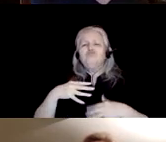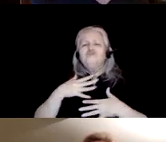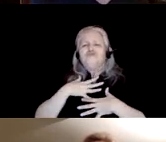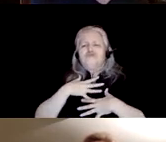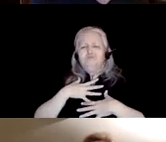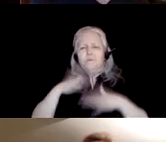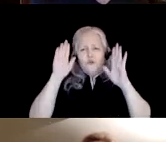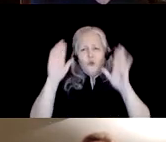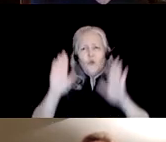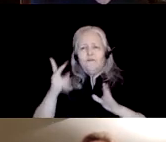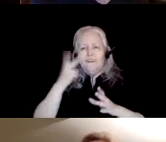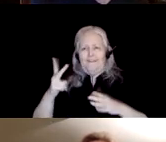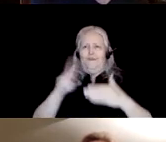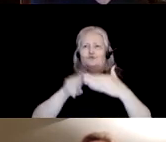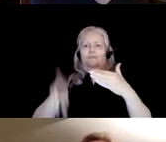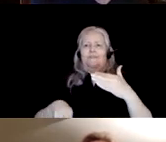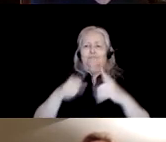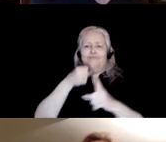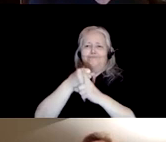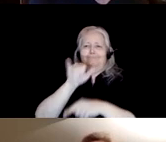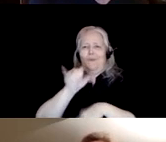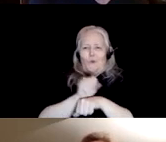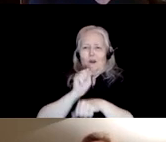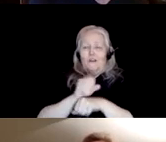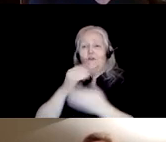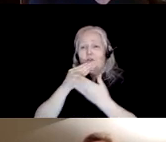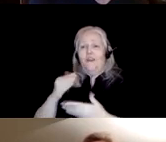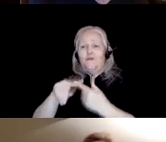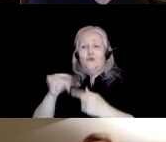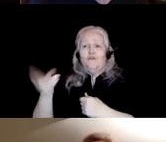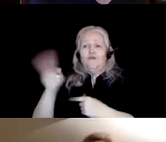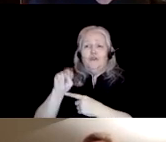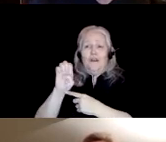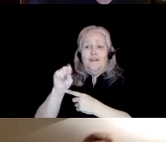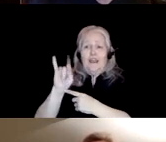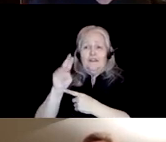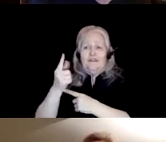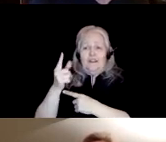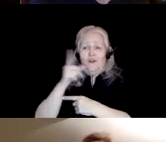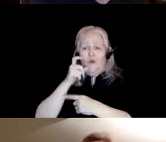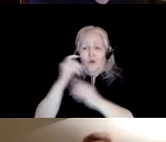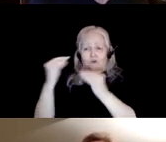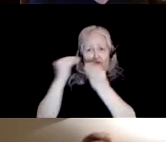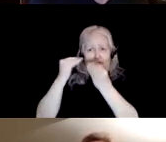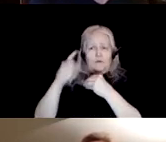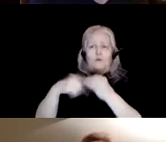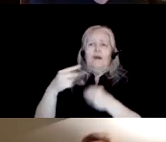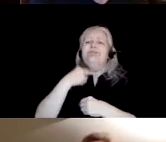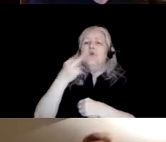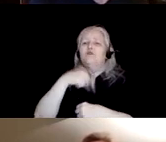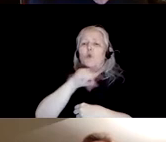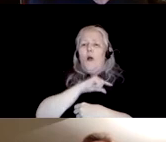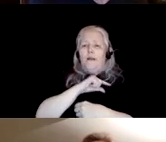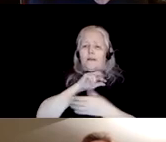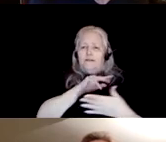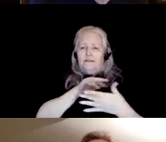this work come to fruition i especially want to thank john essling who first introduced me to the study of of voice quality and without